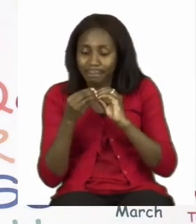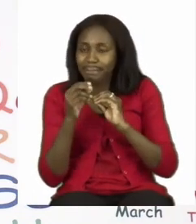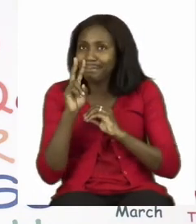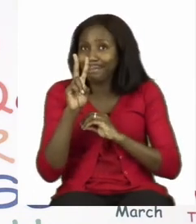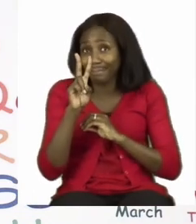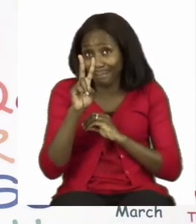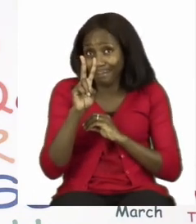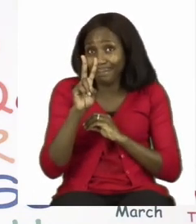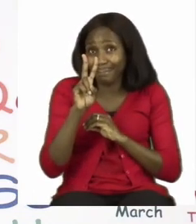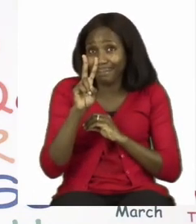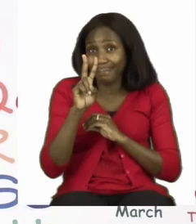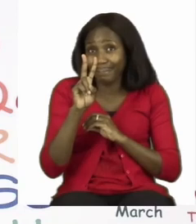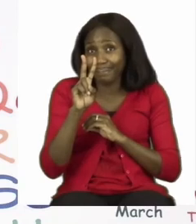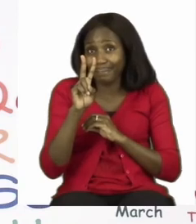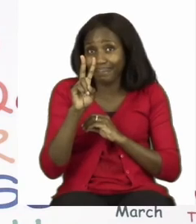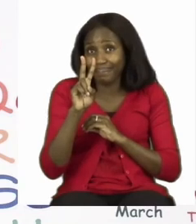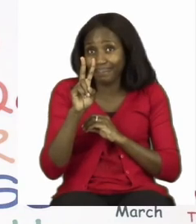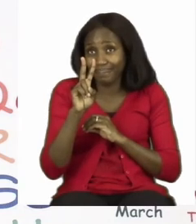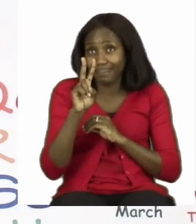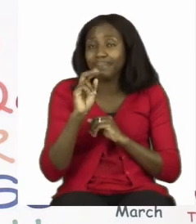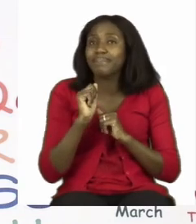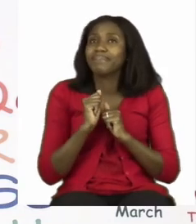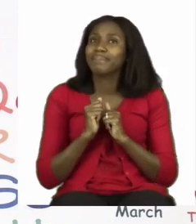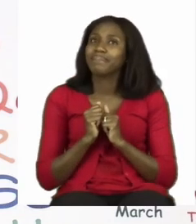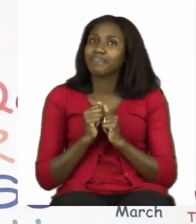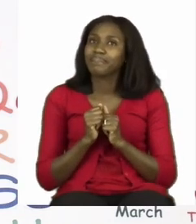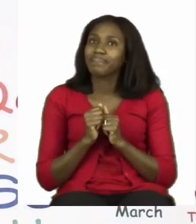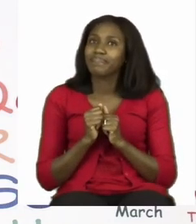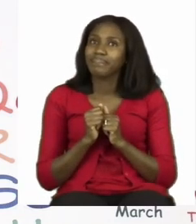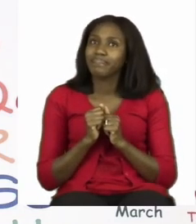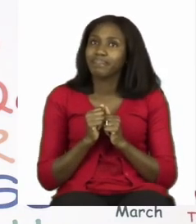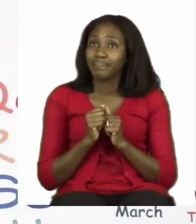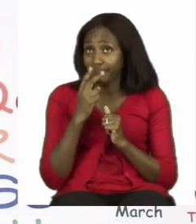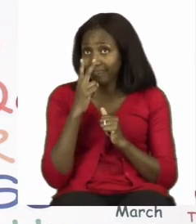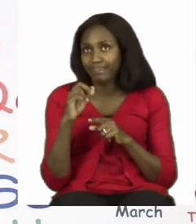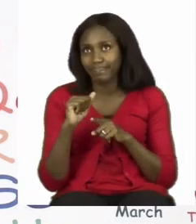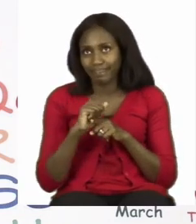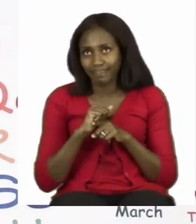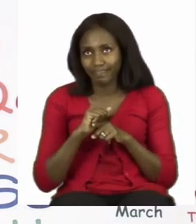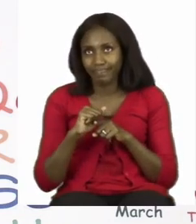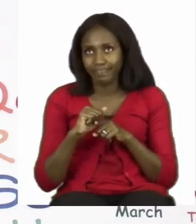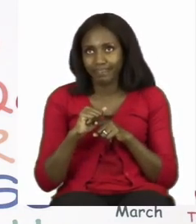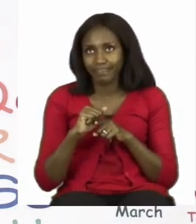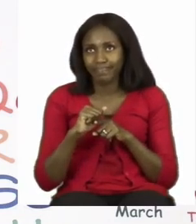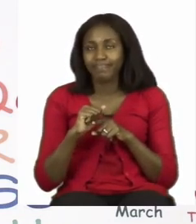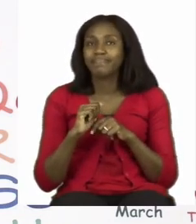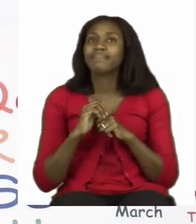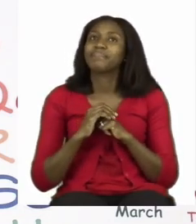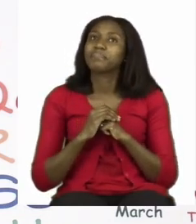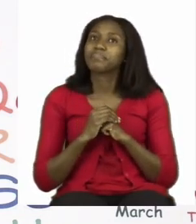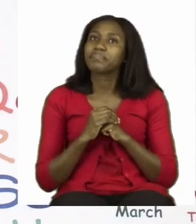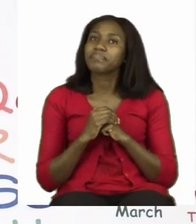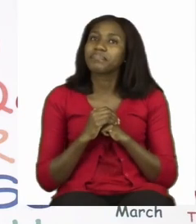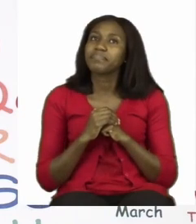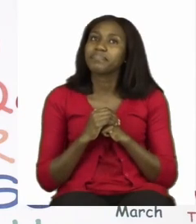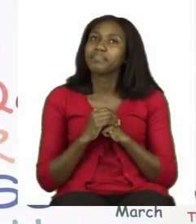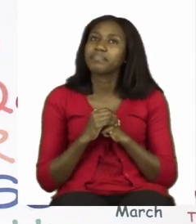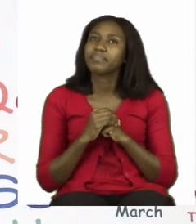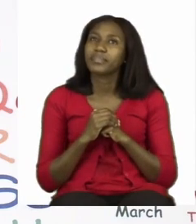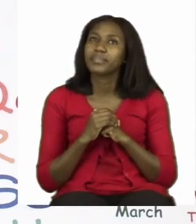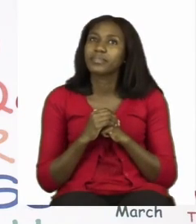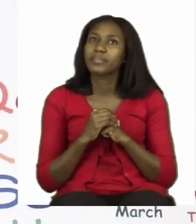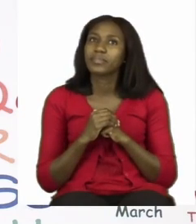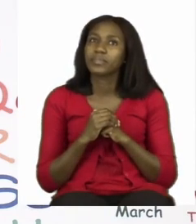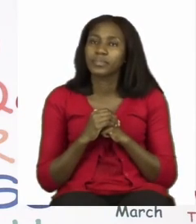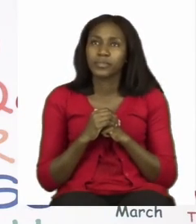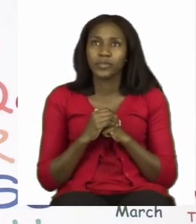in the same line as number one is number two. Number two starts